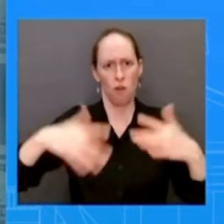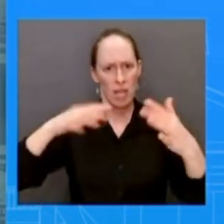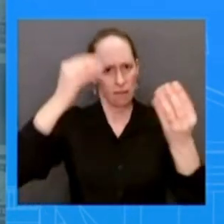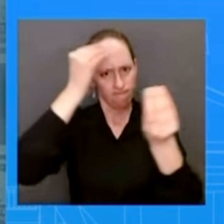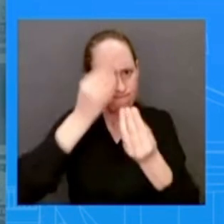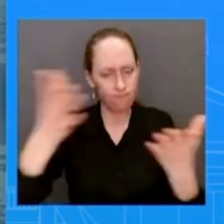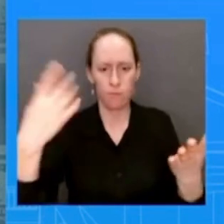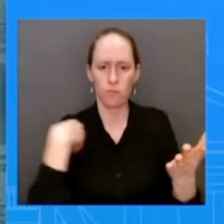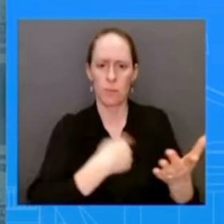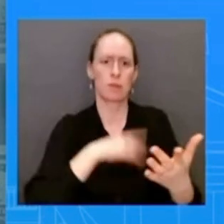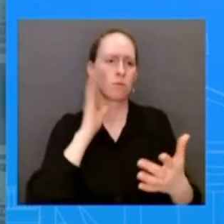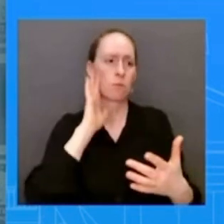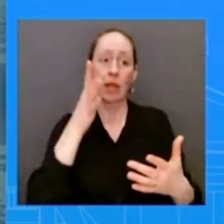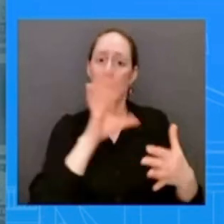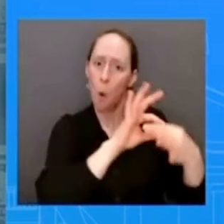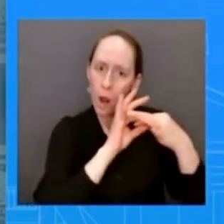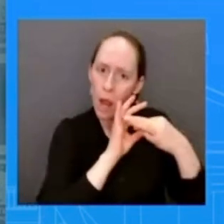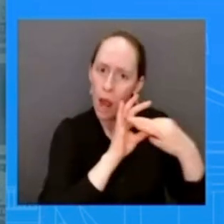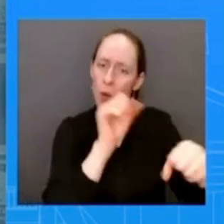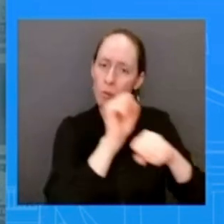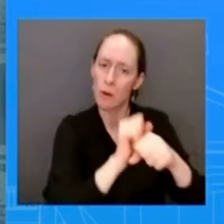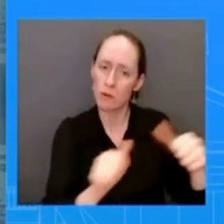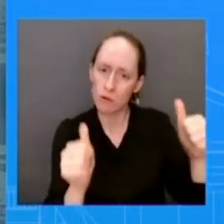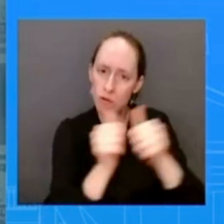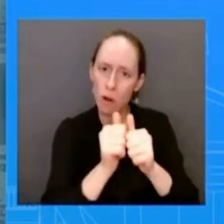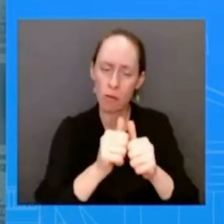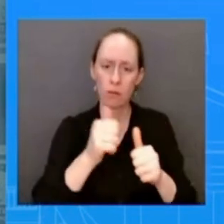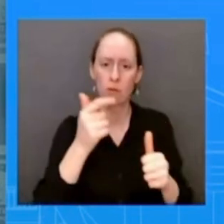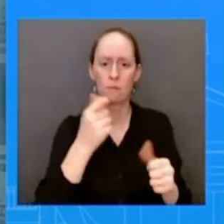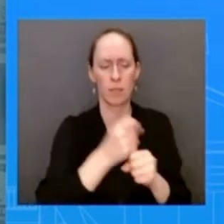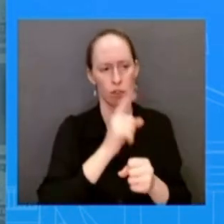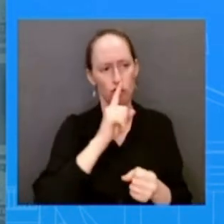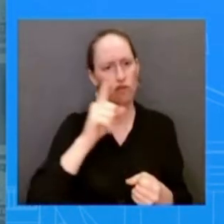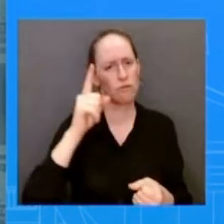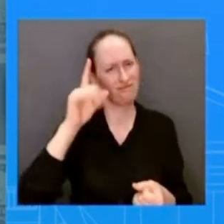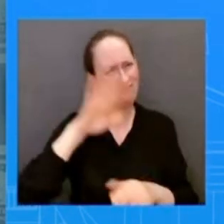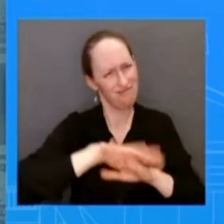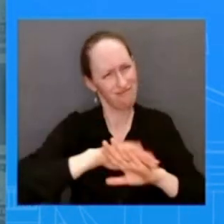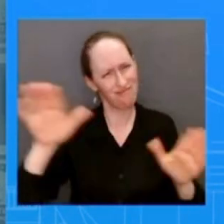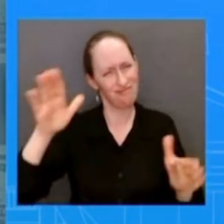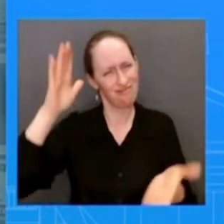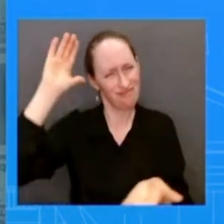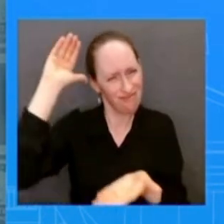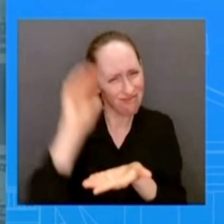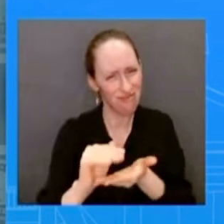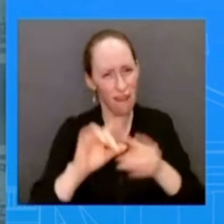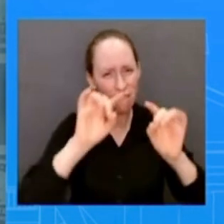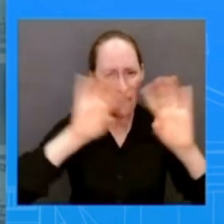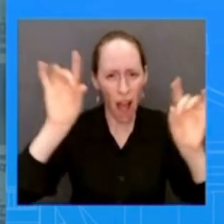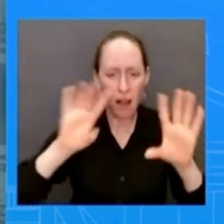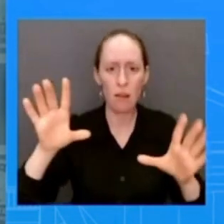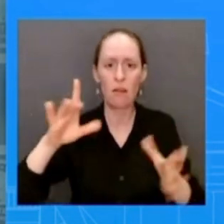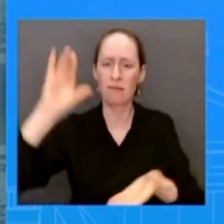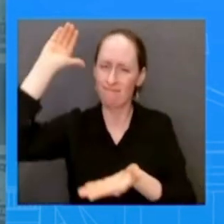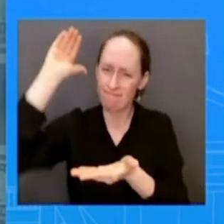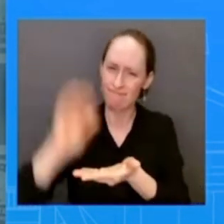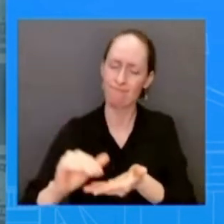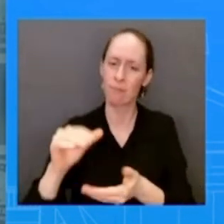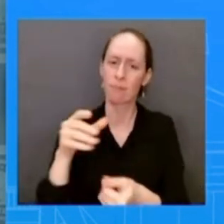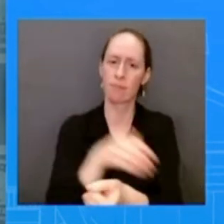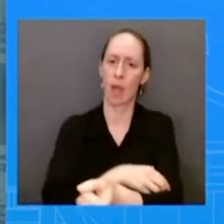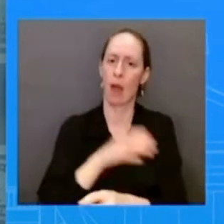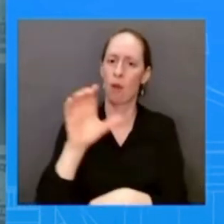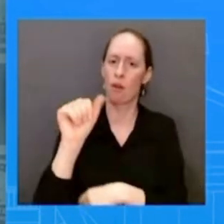already you've seen the president uh both presidents president amlo and president uh biden speak to this very recently